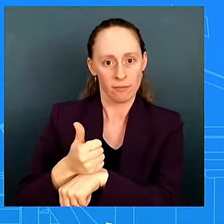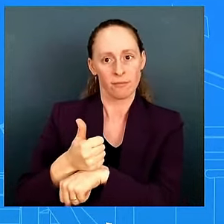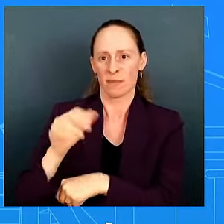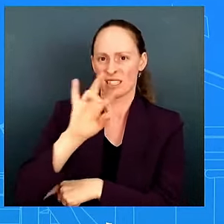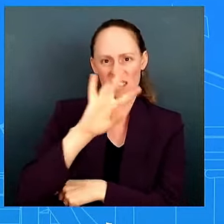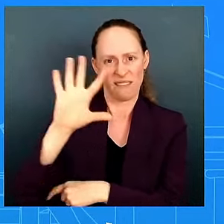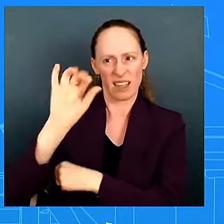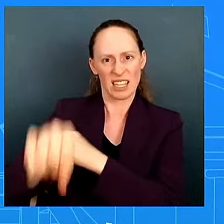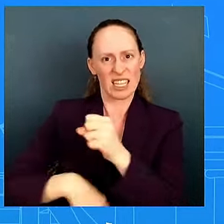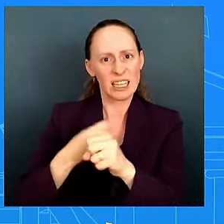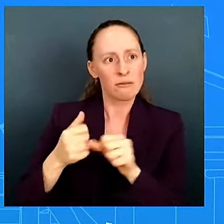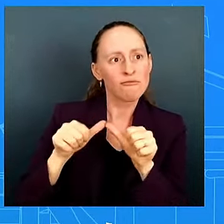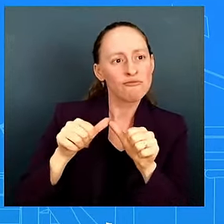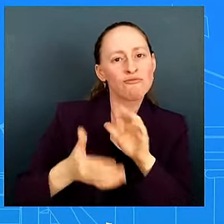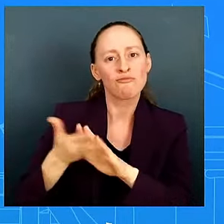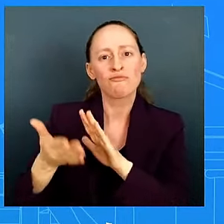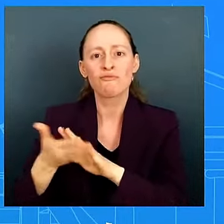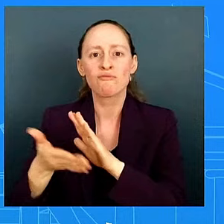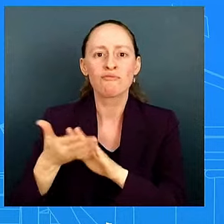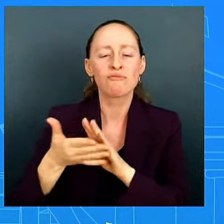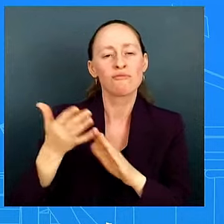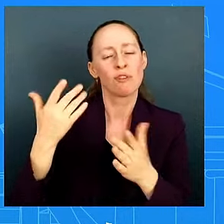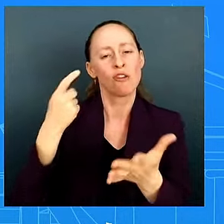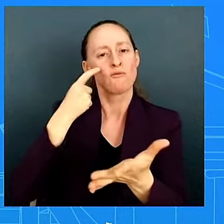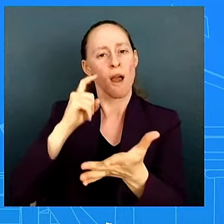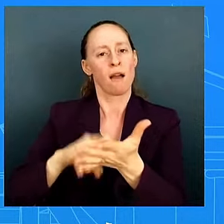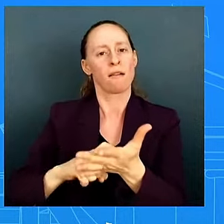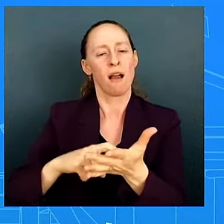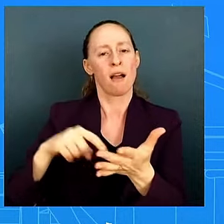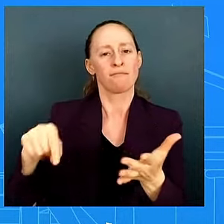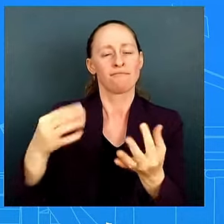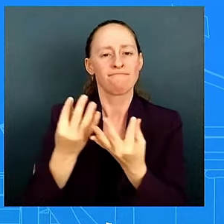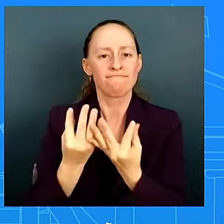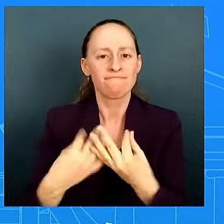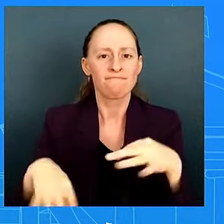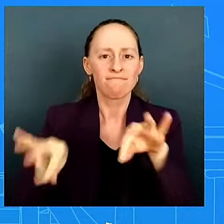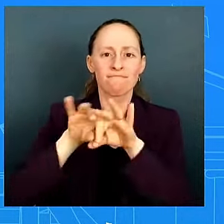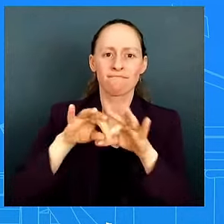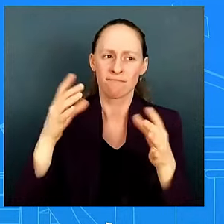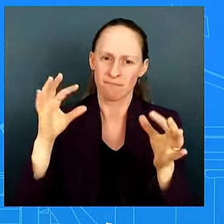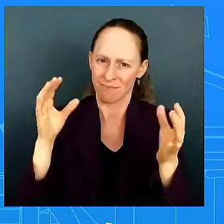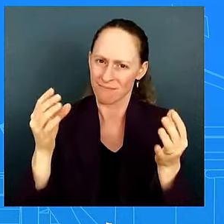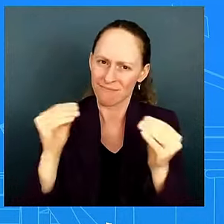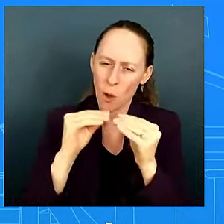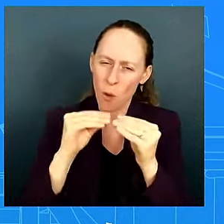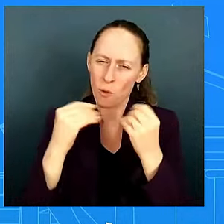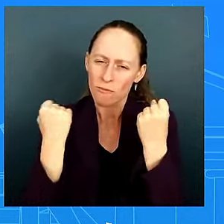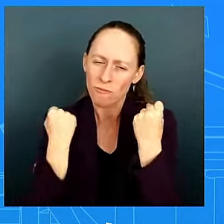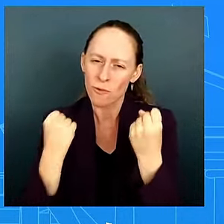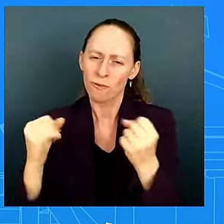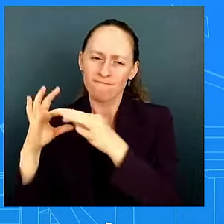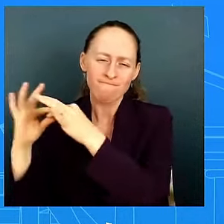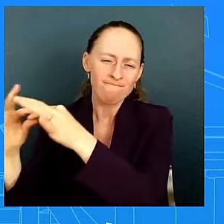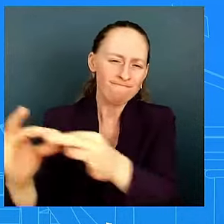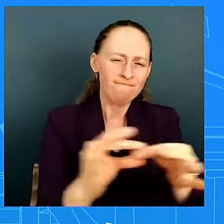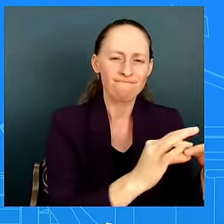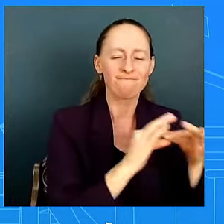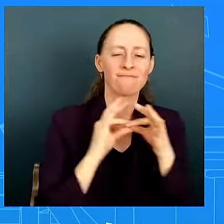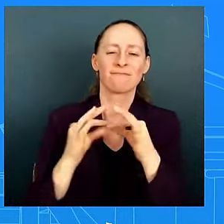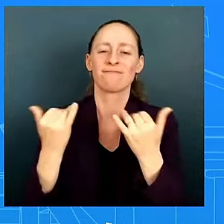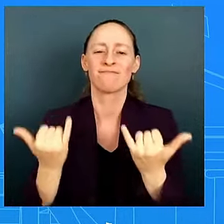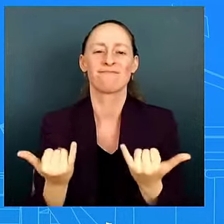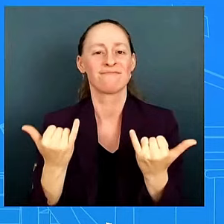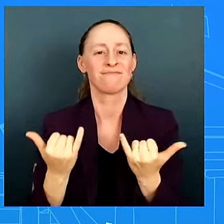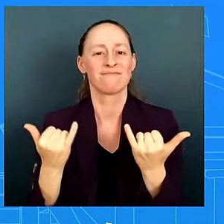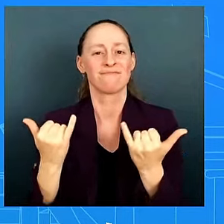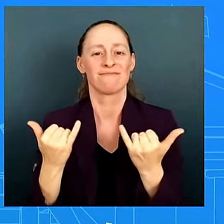it's it's larger uh it's more united than ever and so i think what you're going to see is that displayed next week